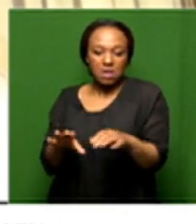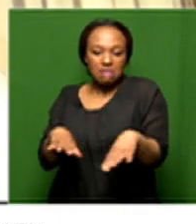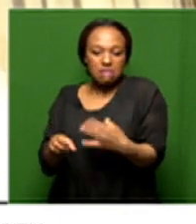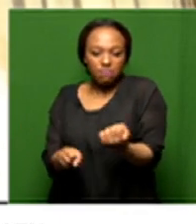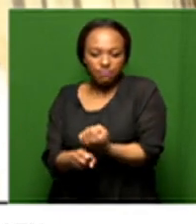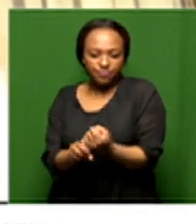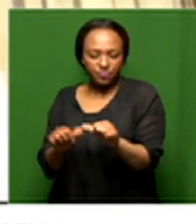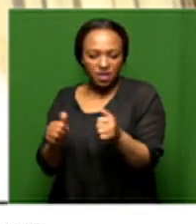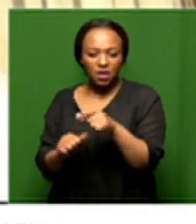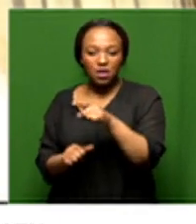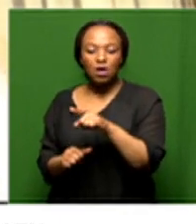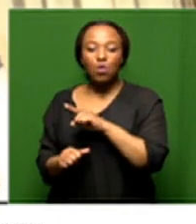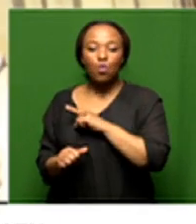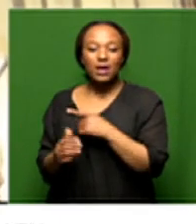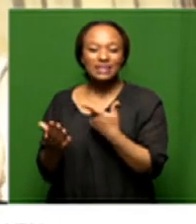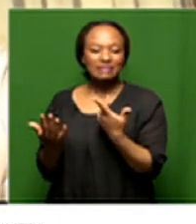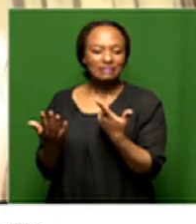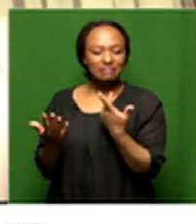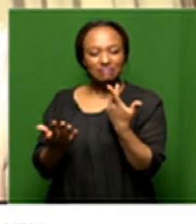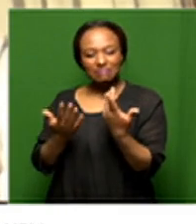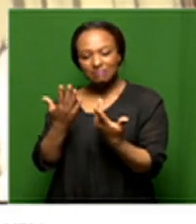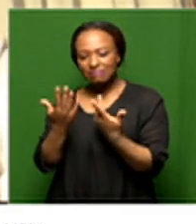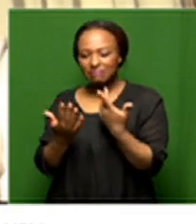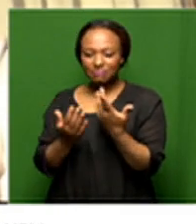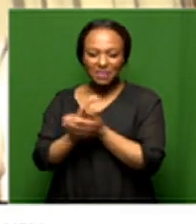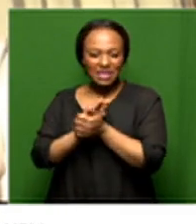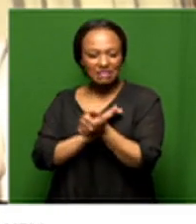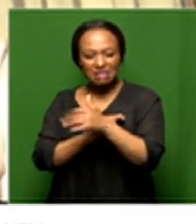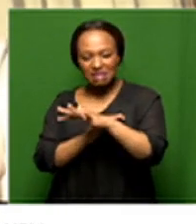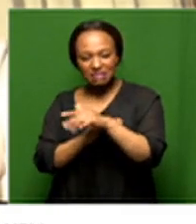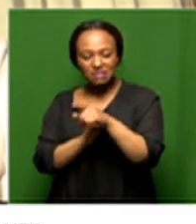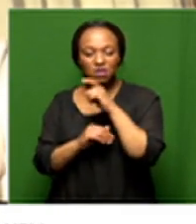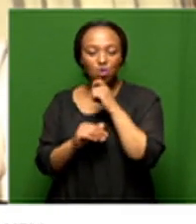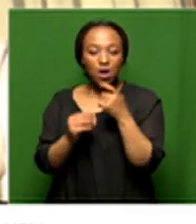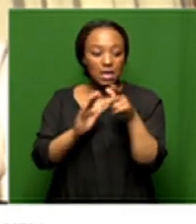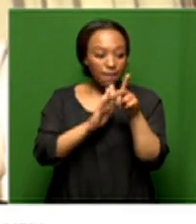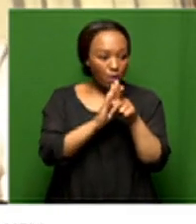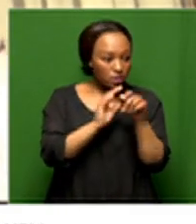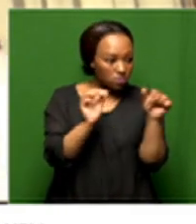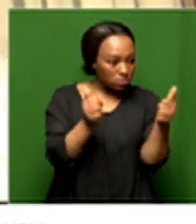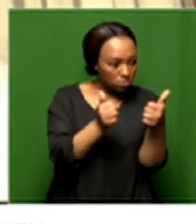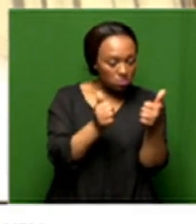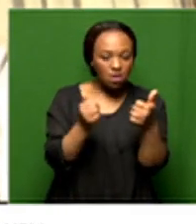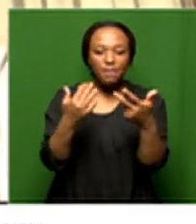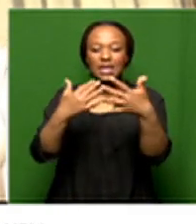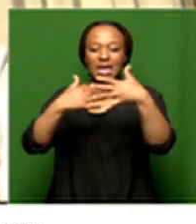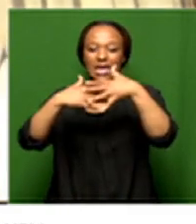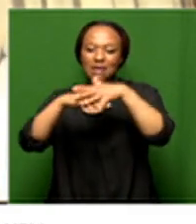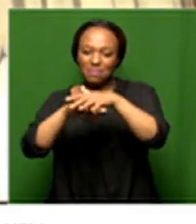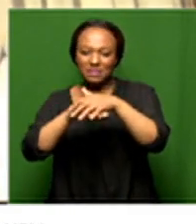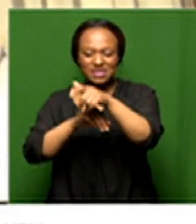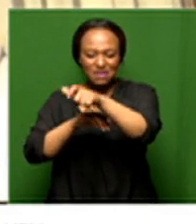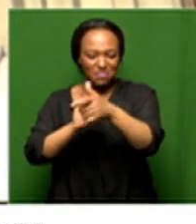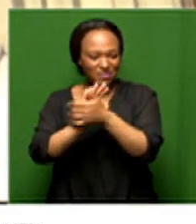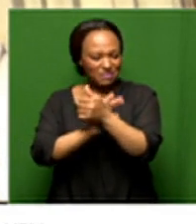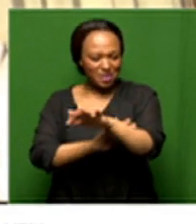such as um the incompetency of those deployed to roll up policy and government projects it's a huge problem which results